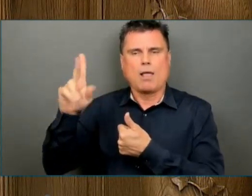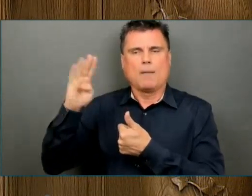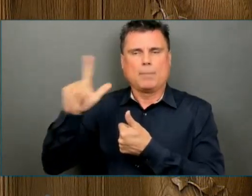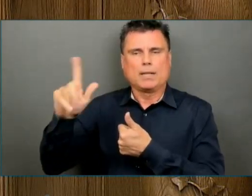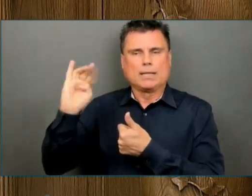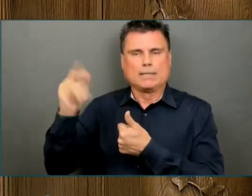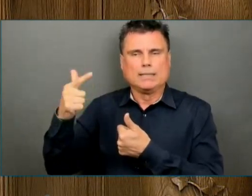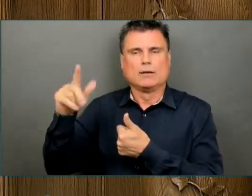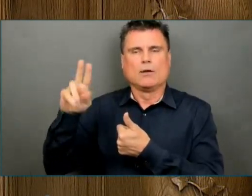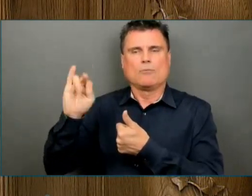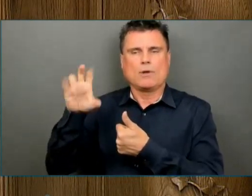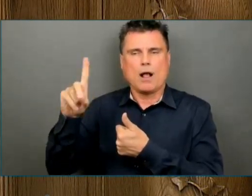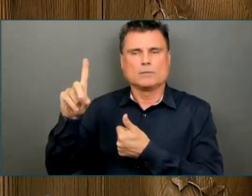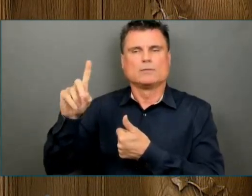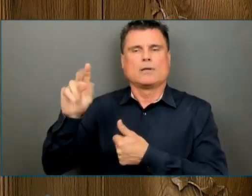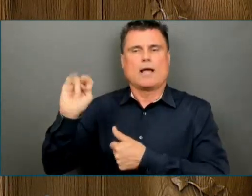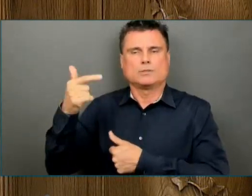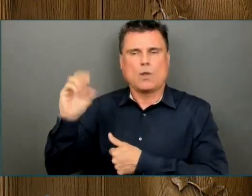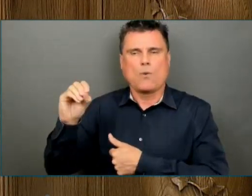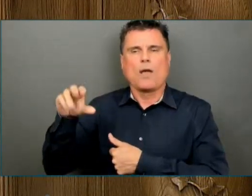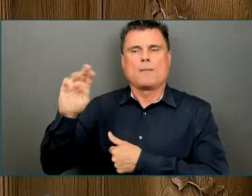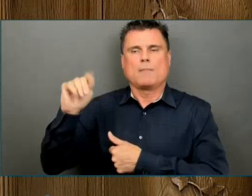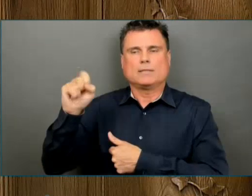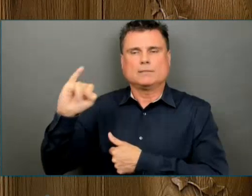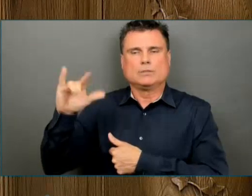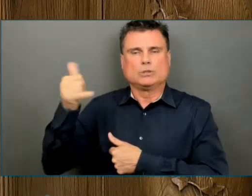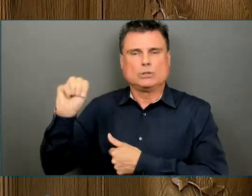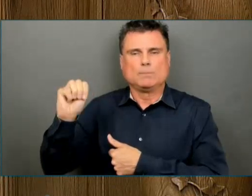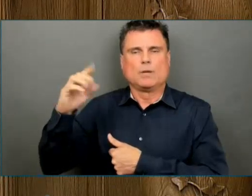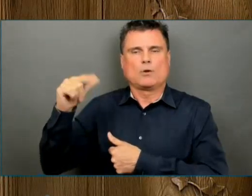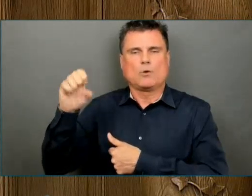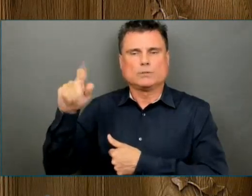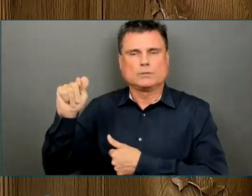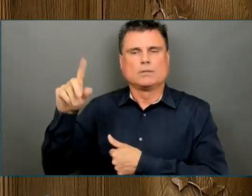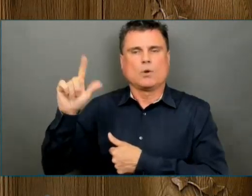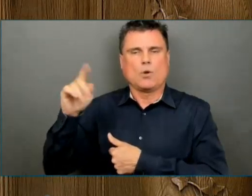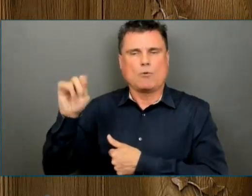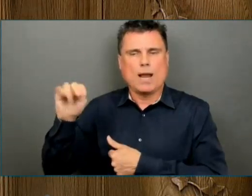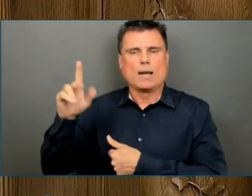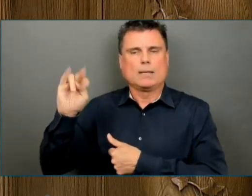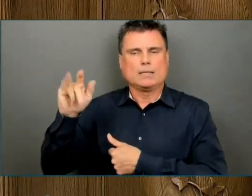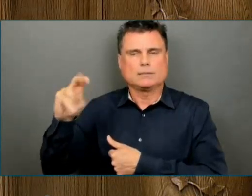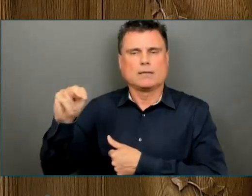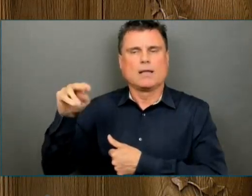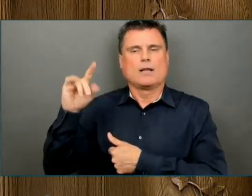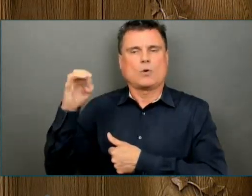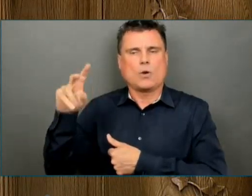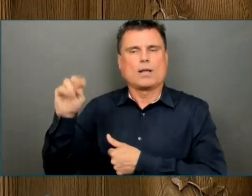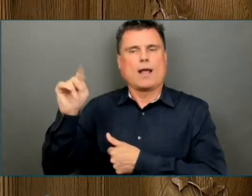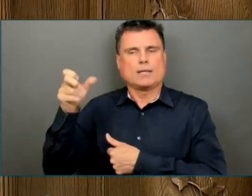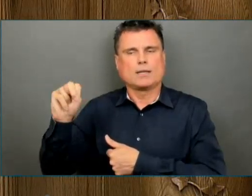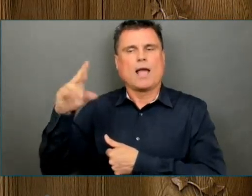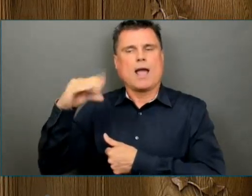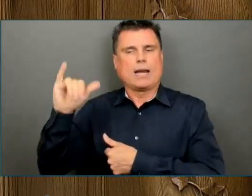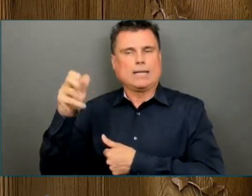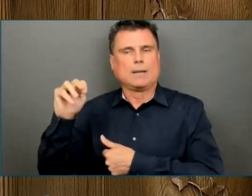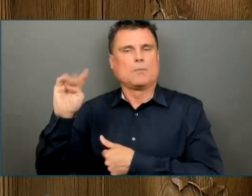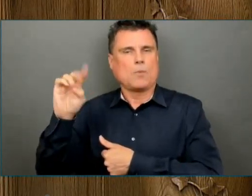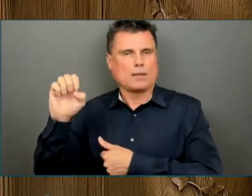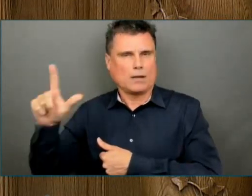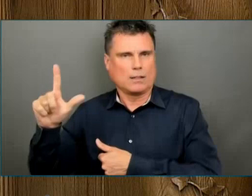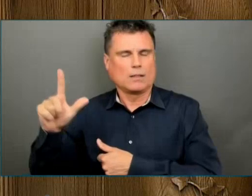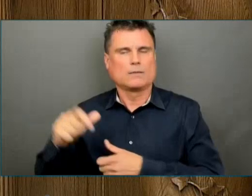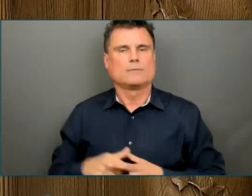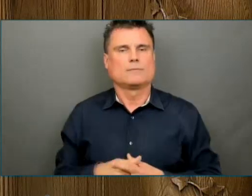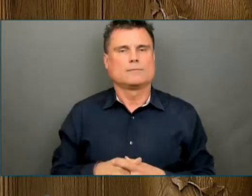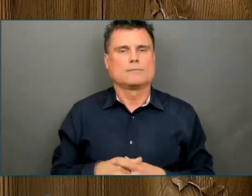Jim Gorst, Lorne Nicholson, Gordon Hanson, and Ian Liddell. Leaders in sport, Curler Paul Devlin,